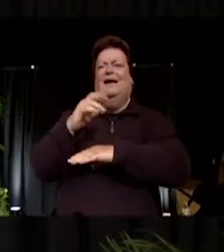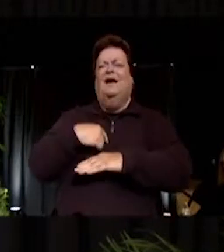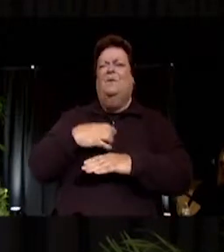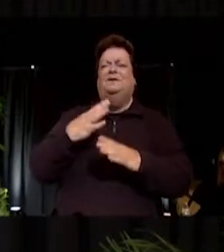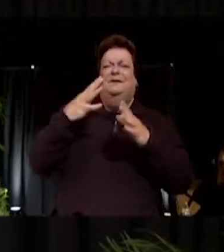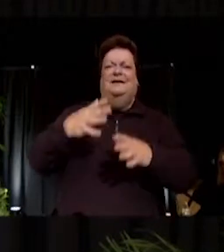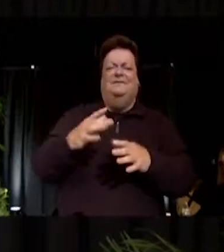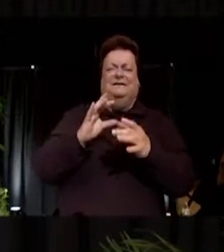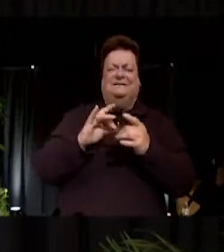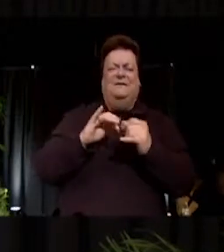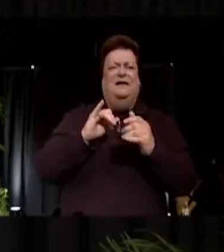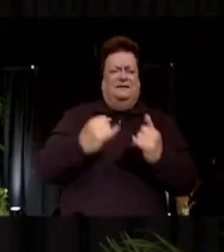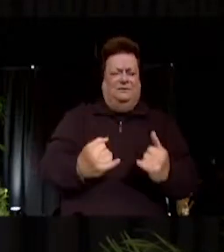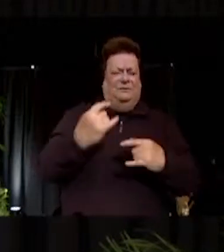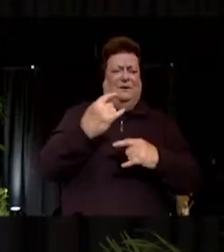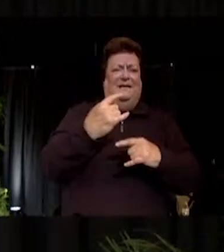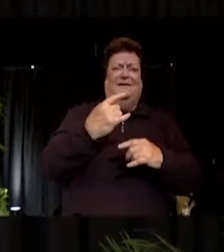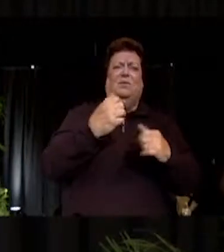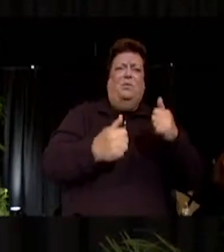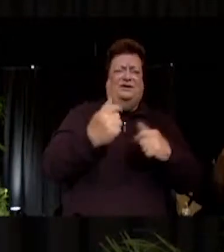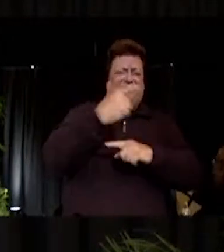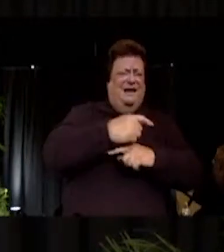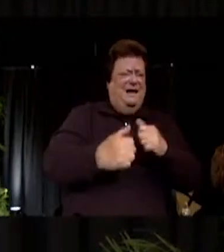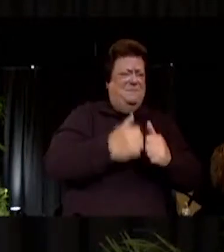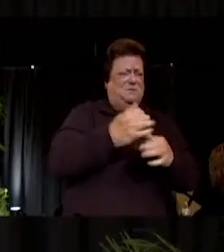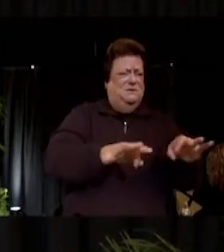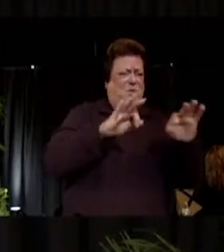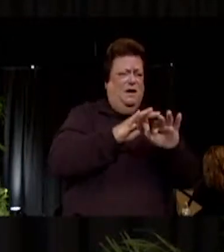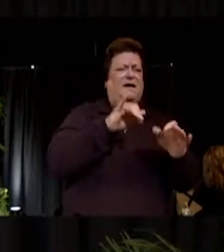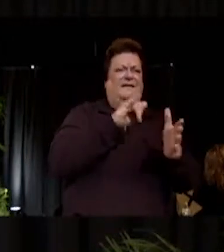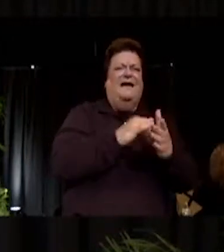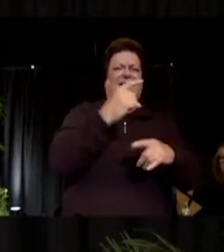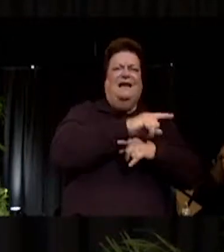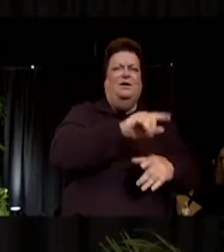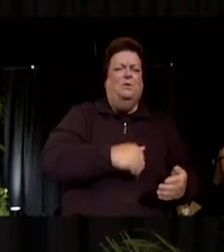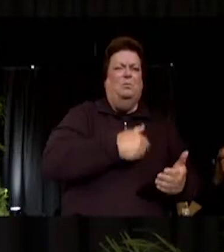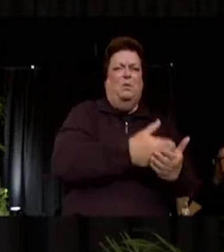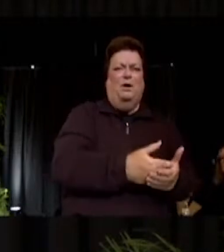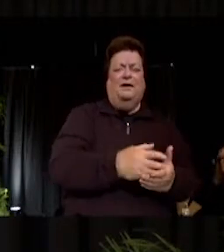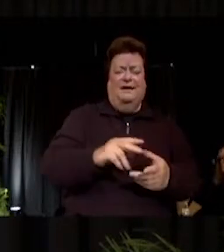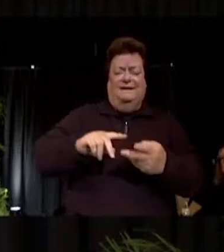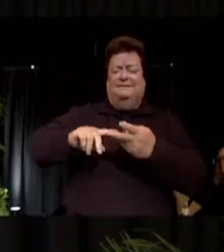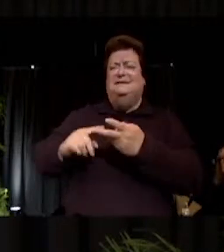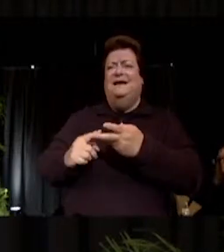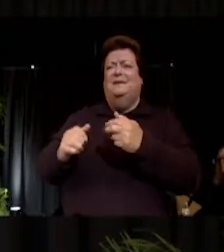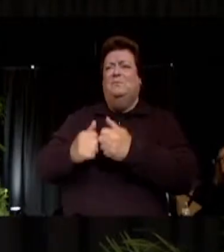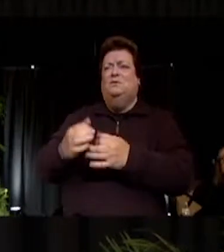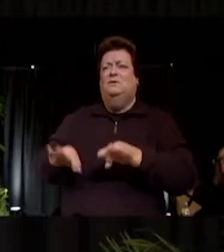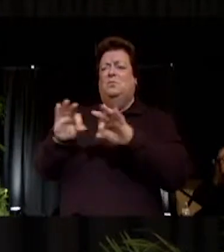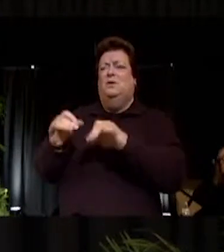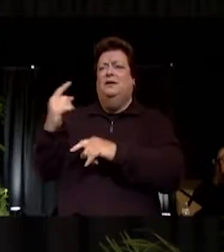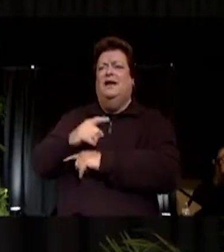The most important day of your life was the day you were born, no doubt. But the second most important day of your life is the day you discover